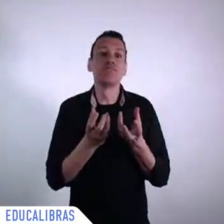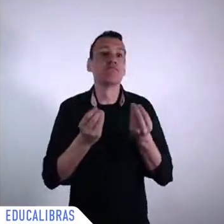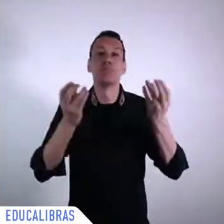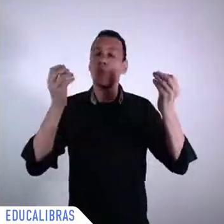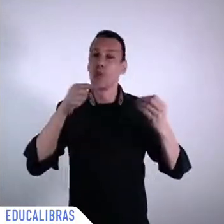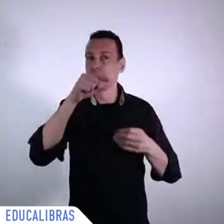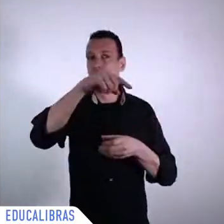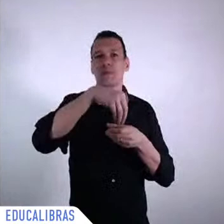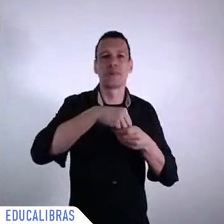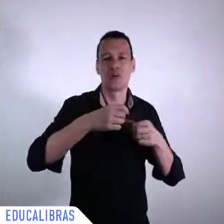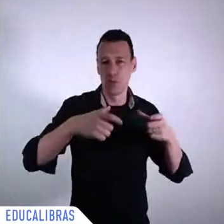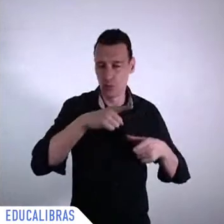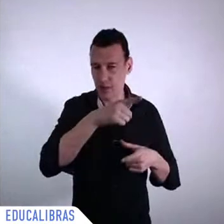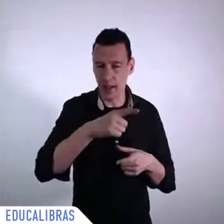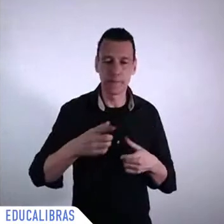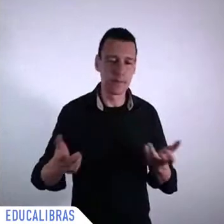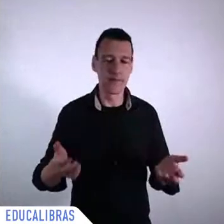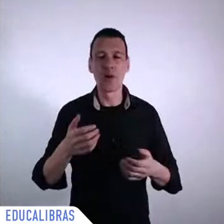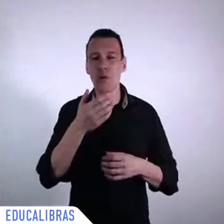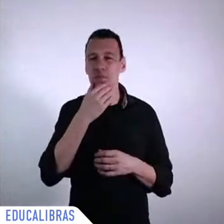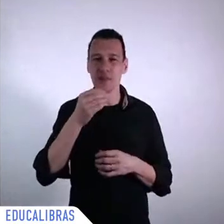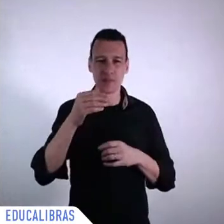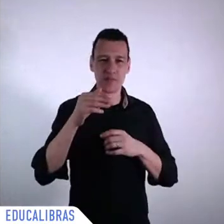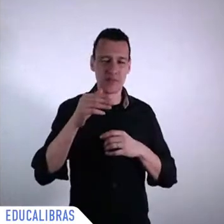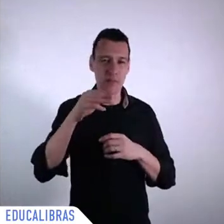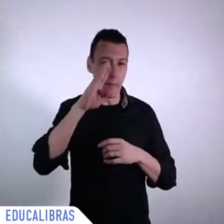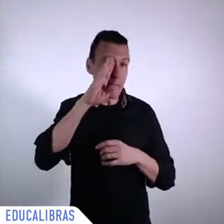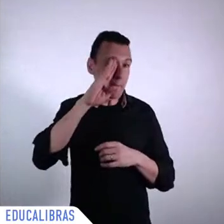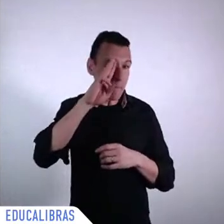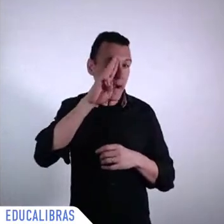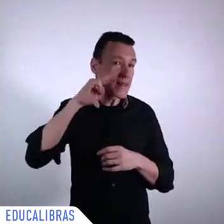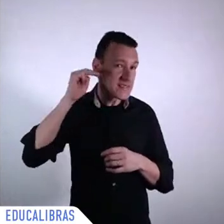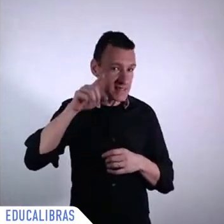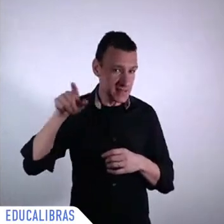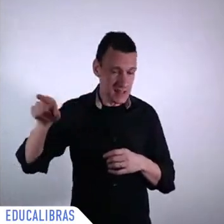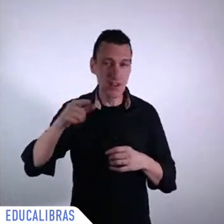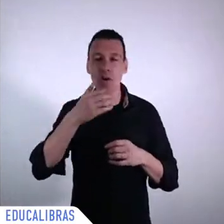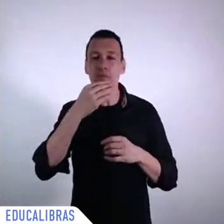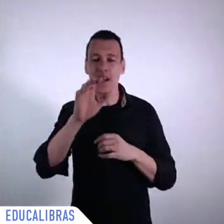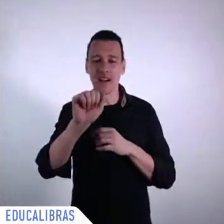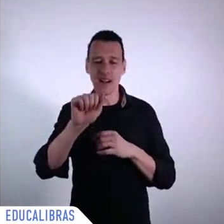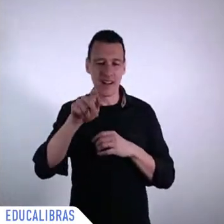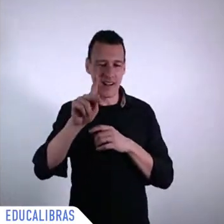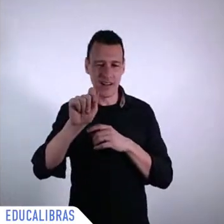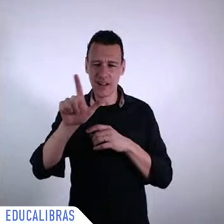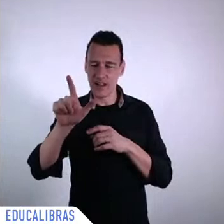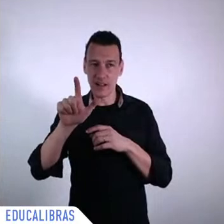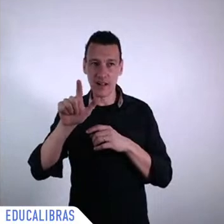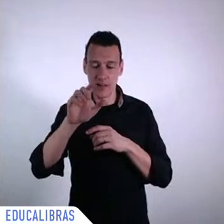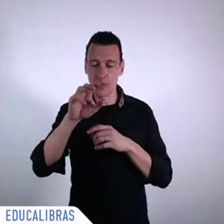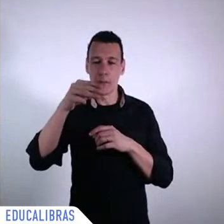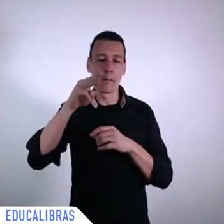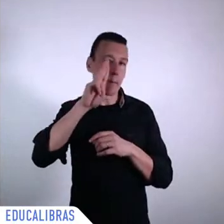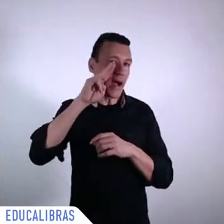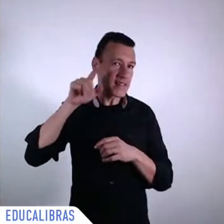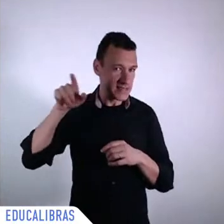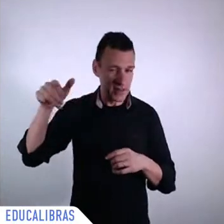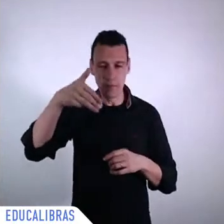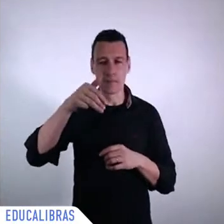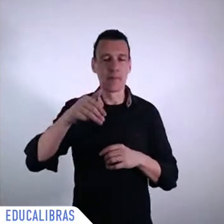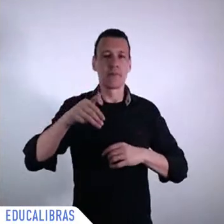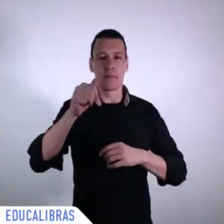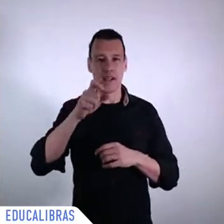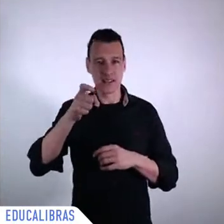arms of the criticism, or the weapons of criticism, but the criticism of the weapons. I don't take that.